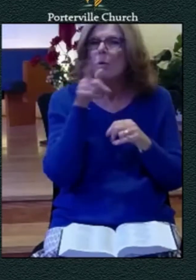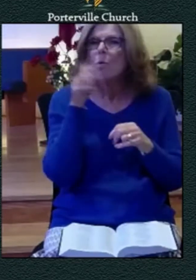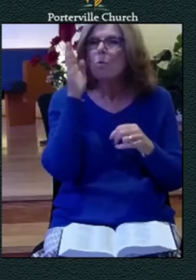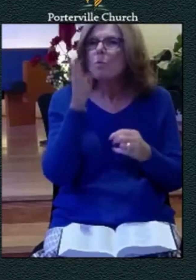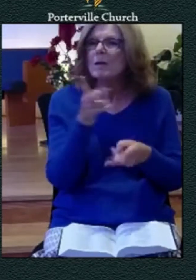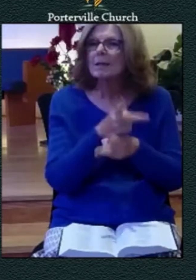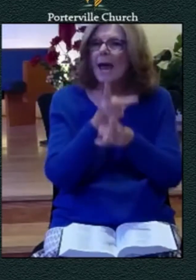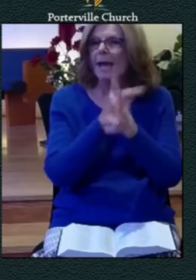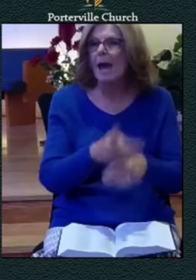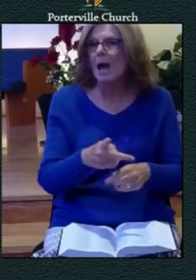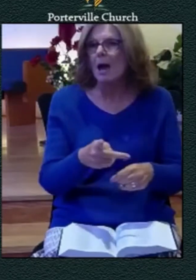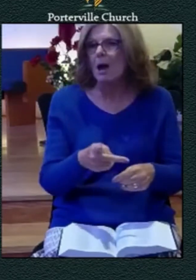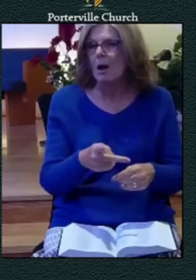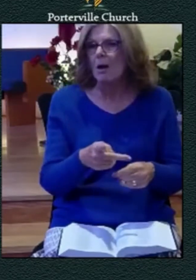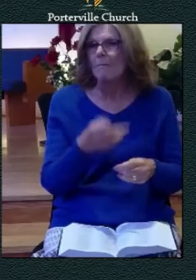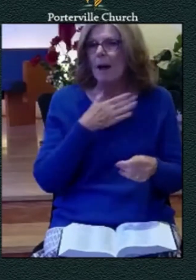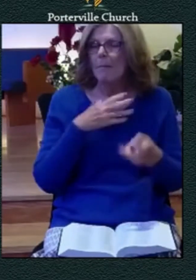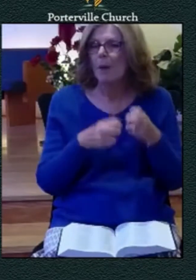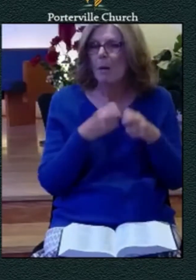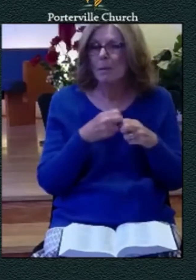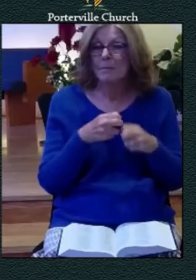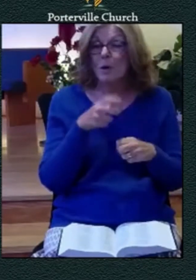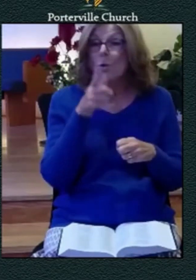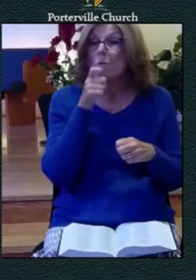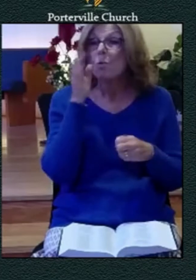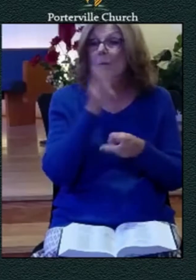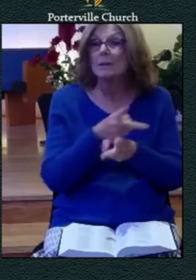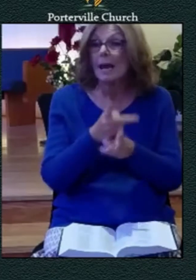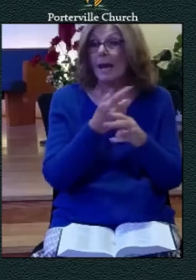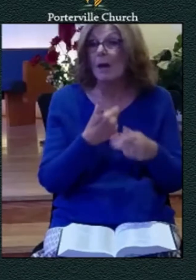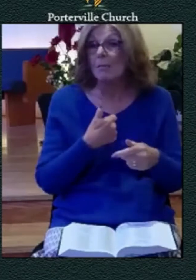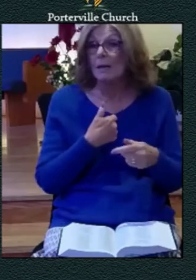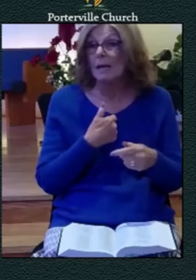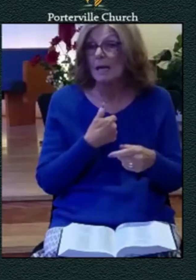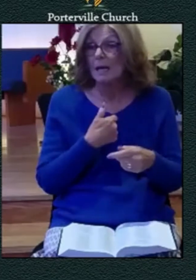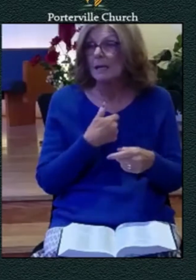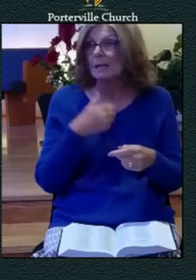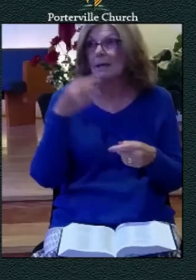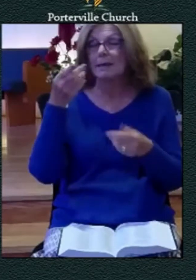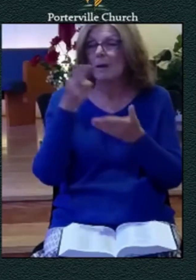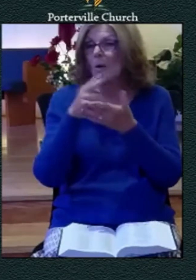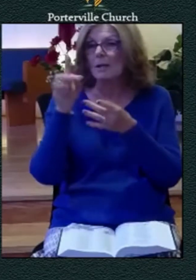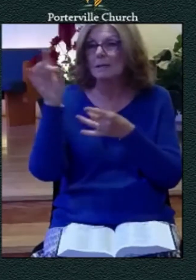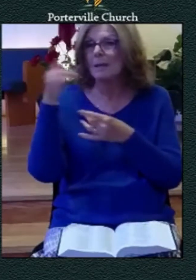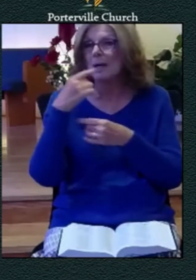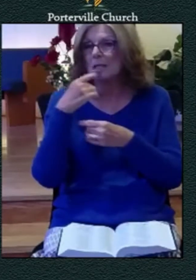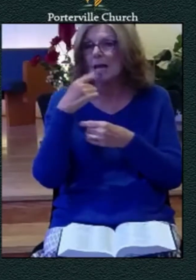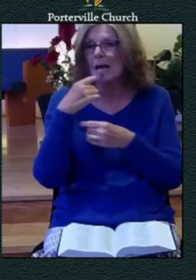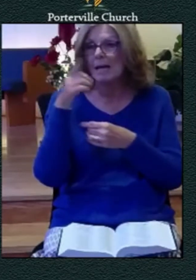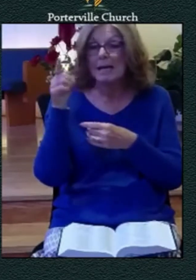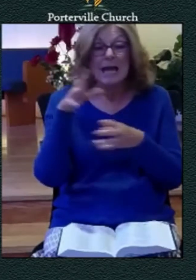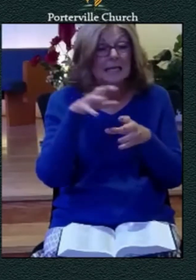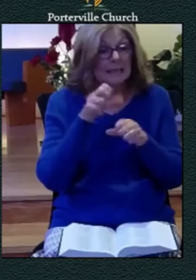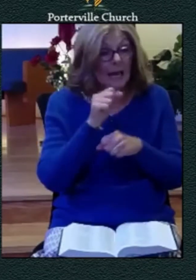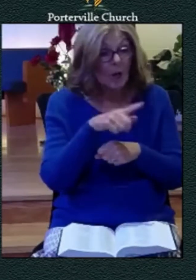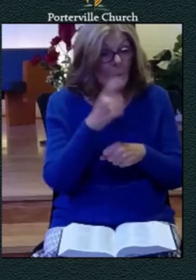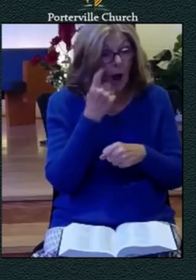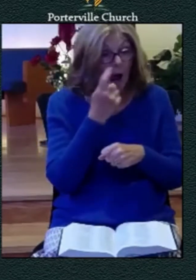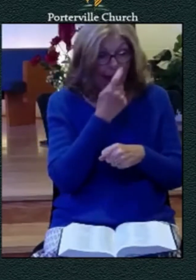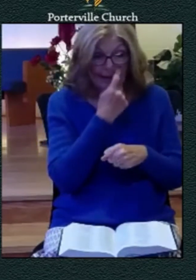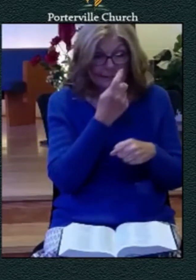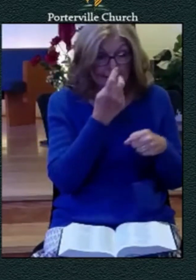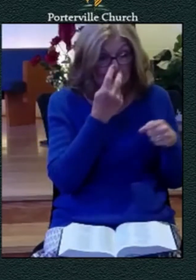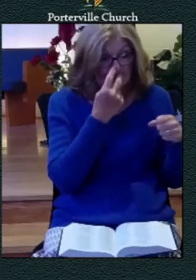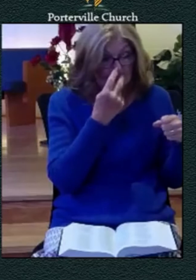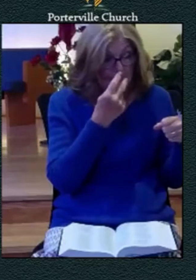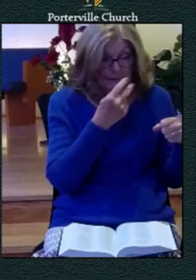take your eyes off the problems put your eyes on god